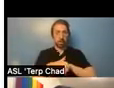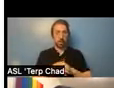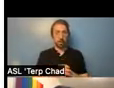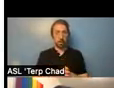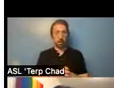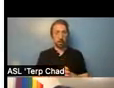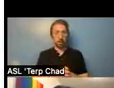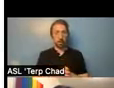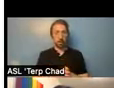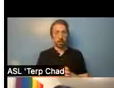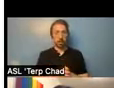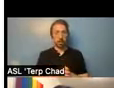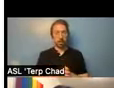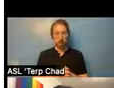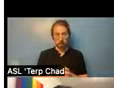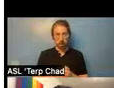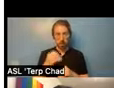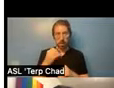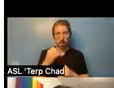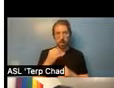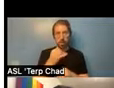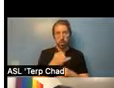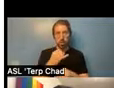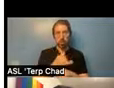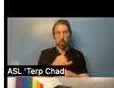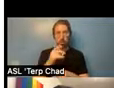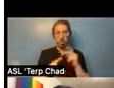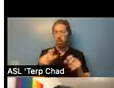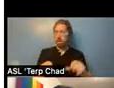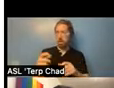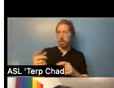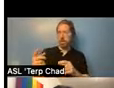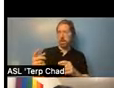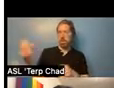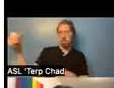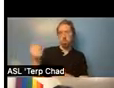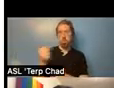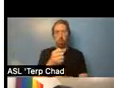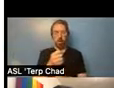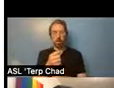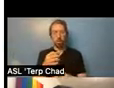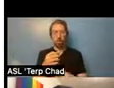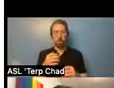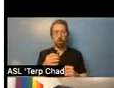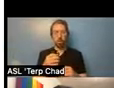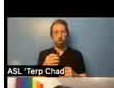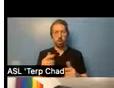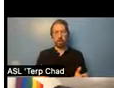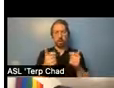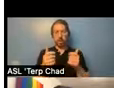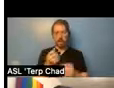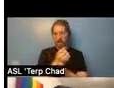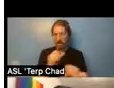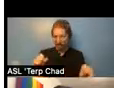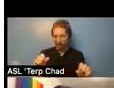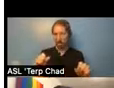institutional actors can be brought in to ensure supportive housing tenants and all tenants that can live in safe, dignified, and accessible housing with